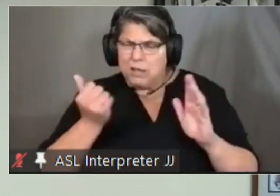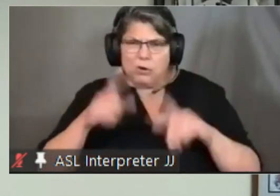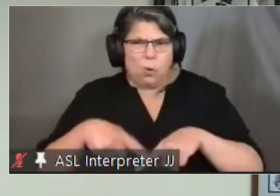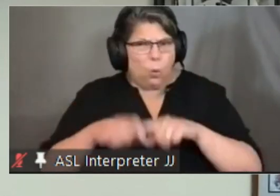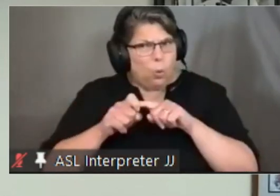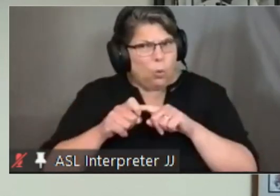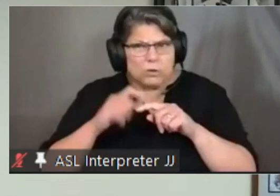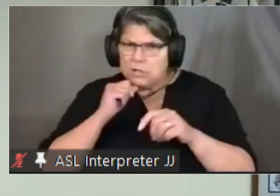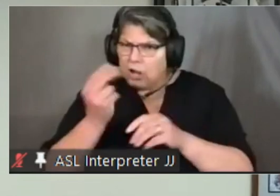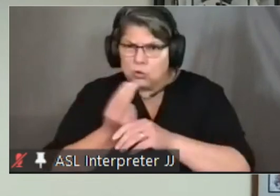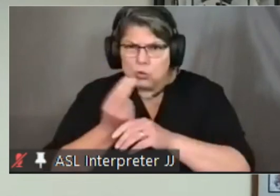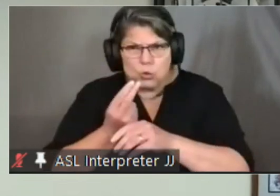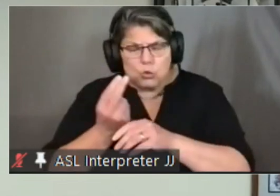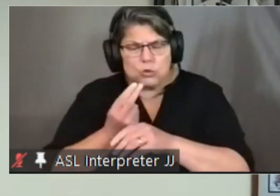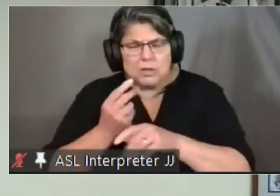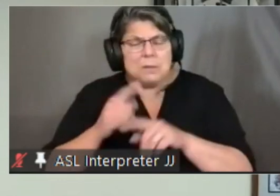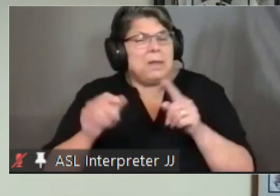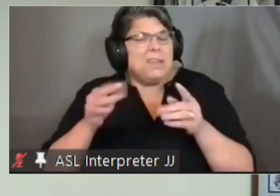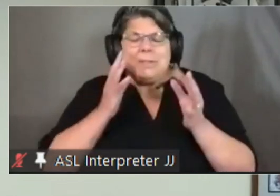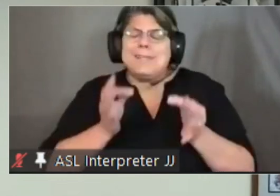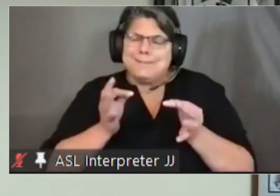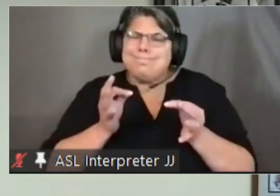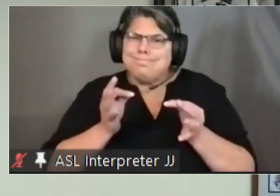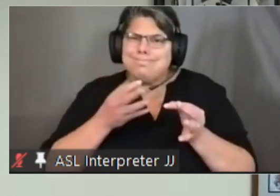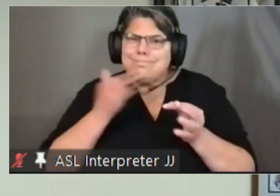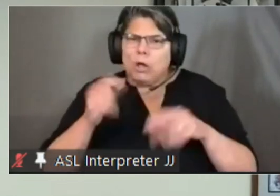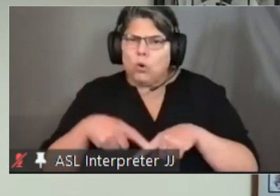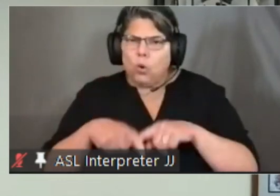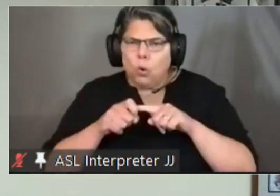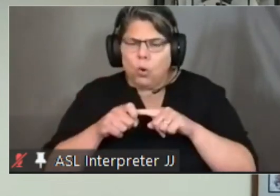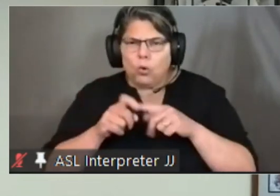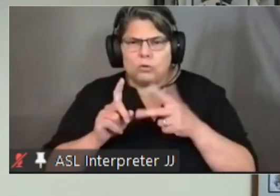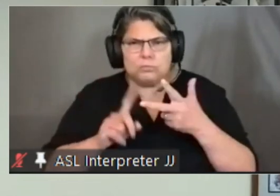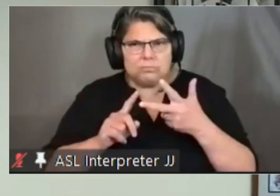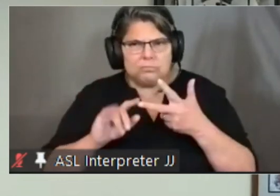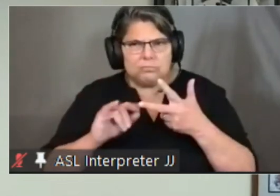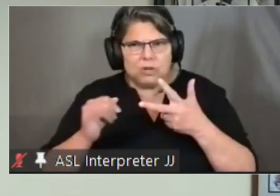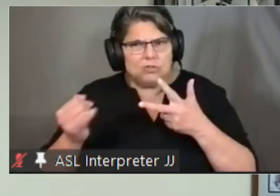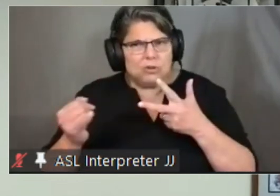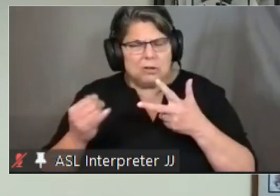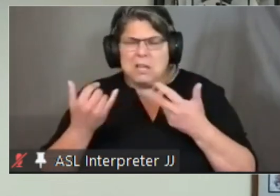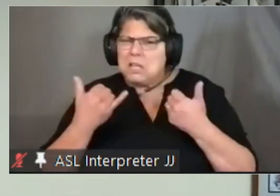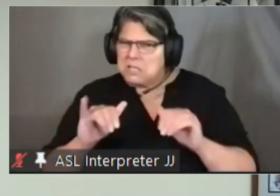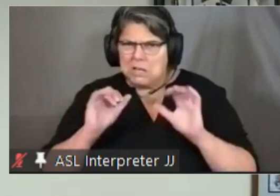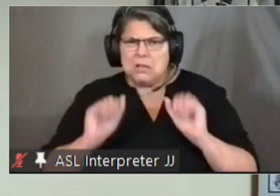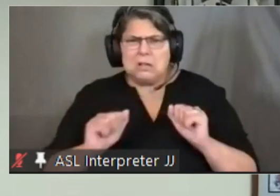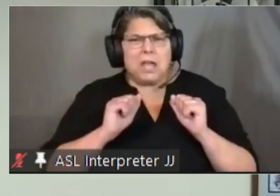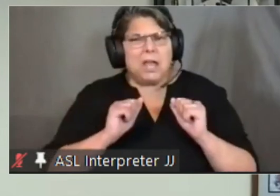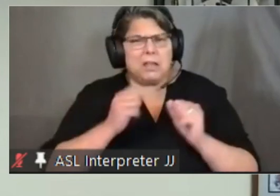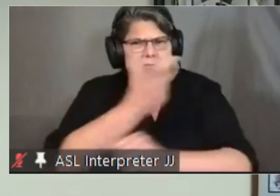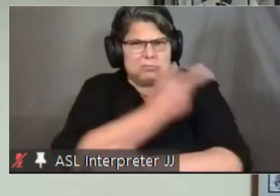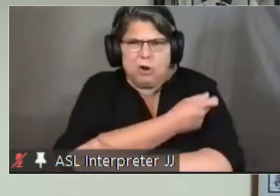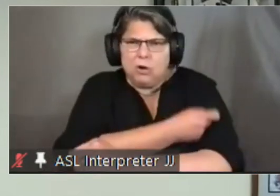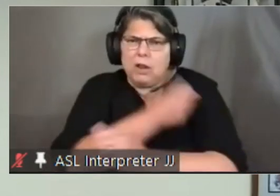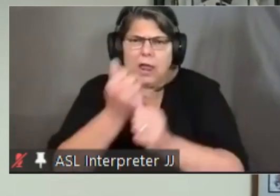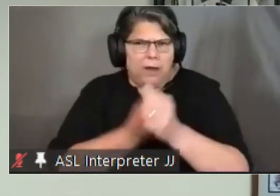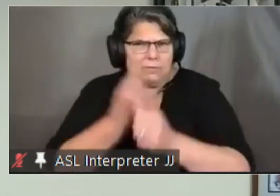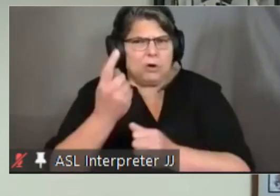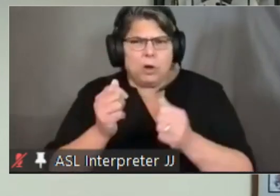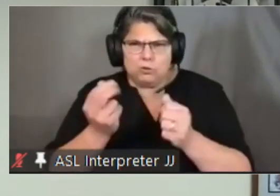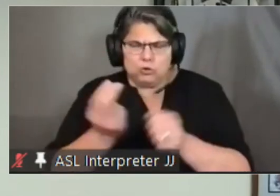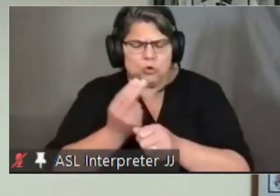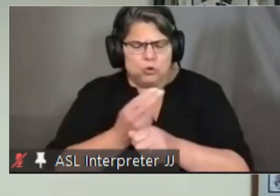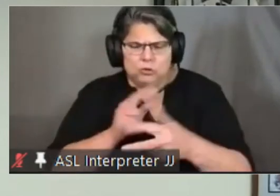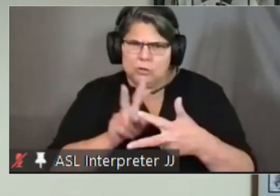using that but even if we do we should be able to reach all of the people that want to be reached with their pfizer